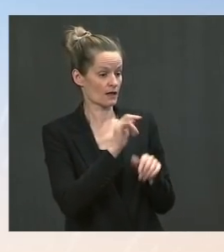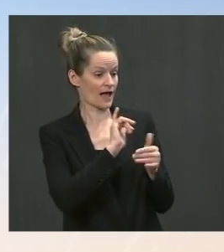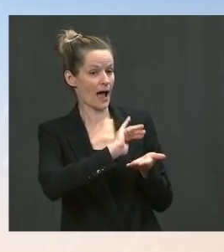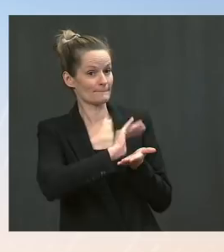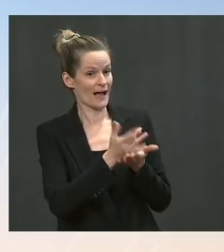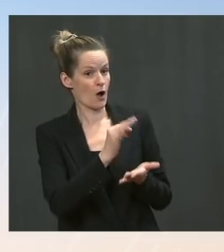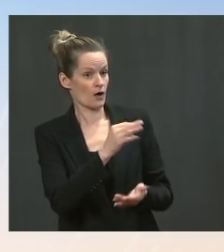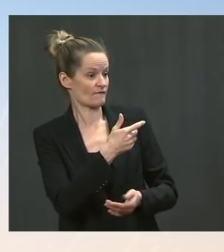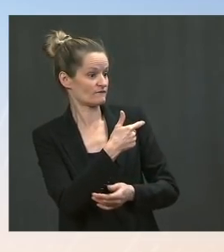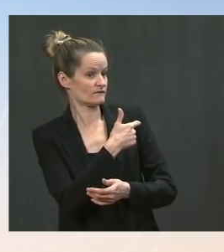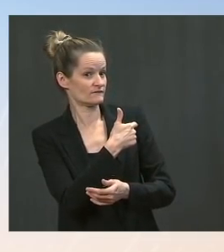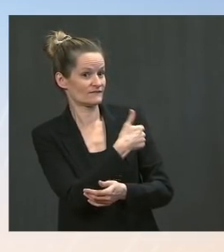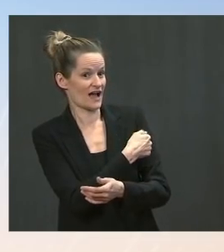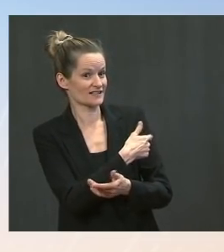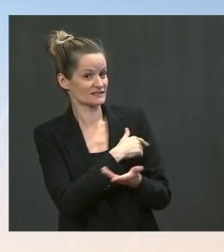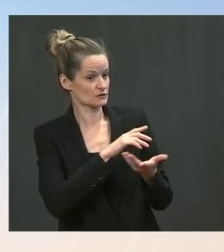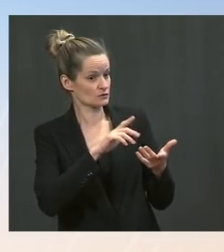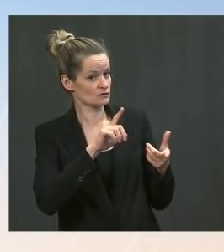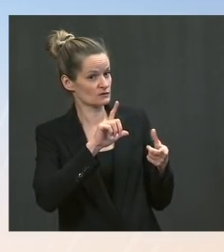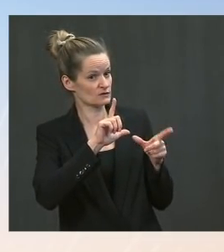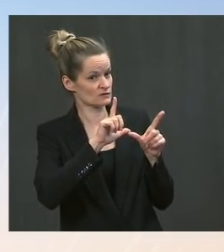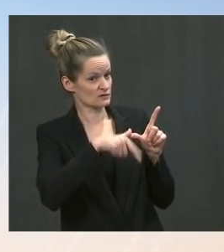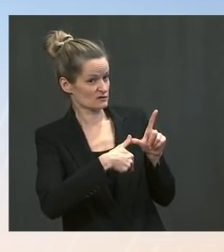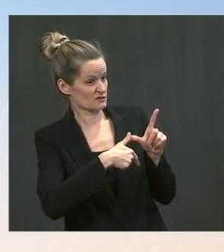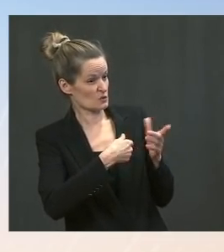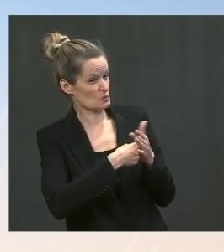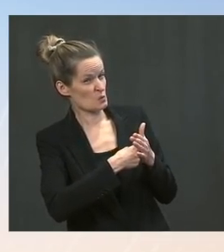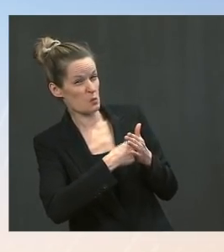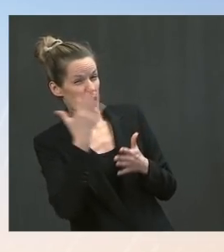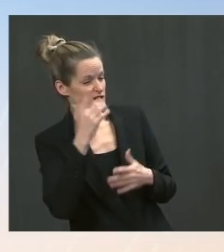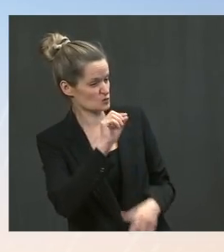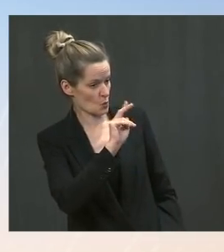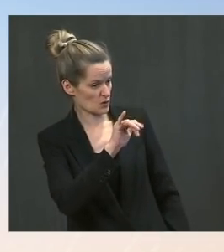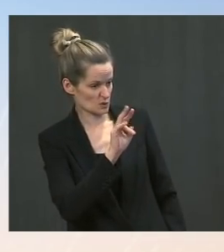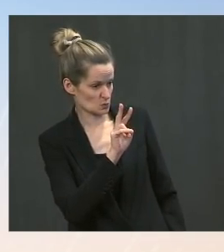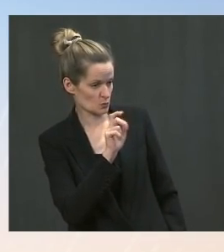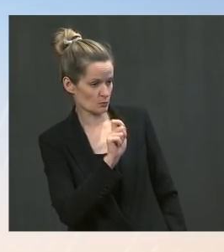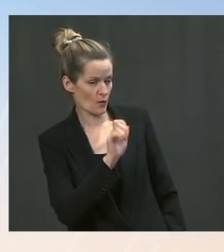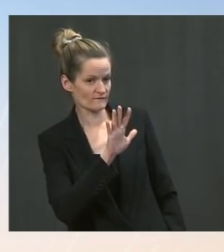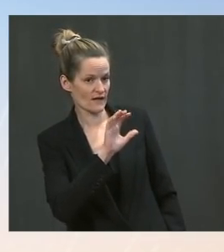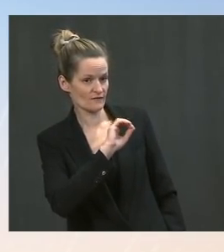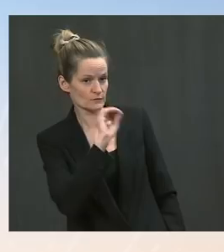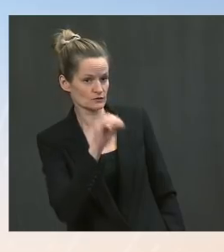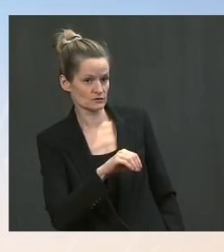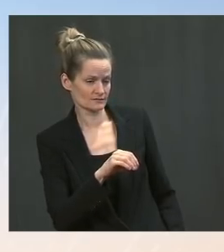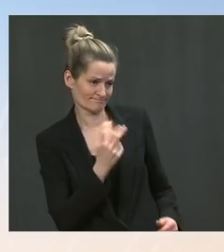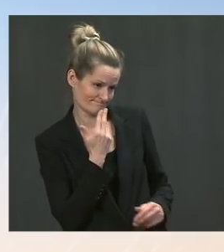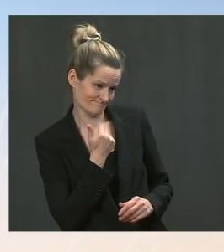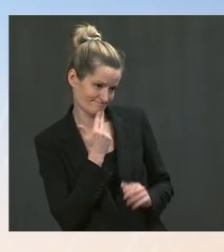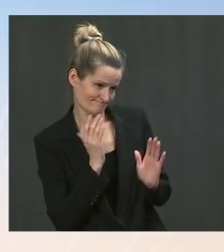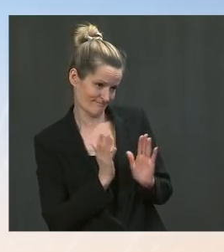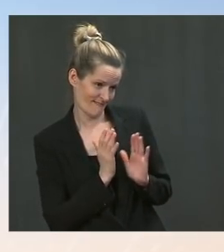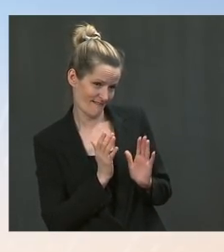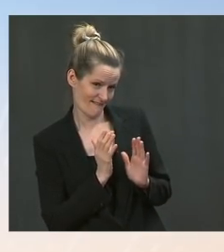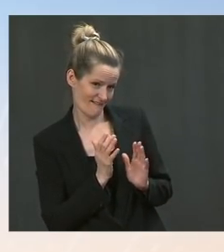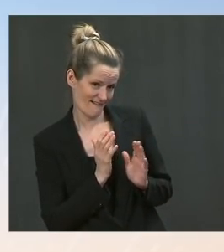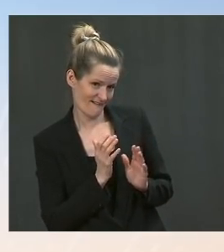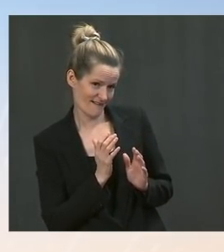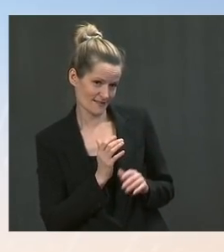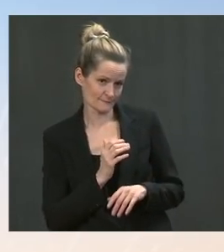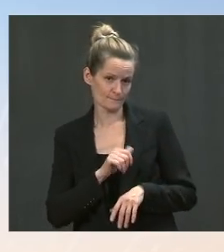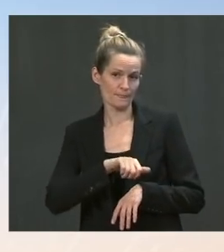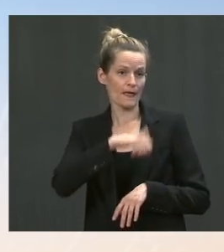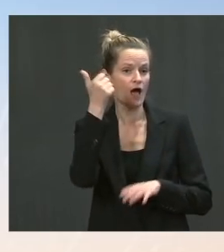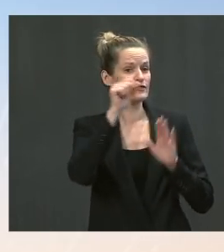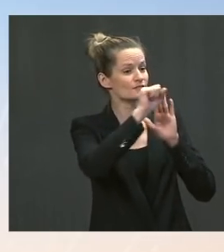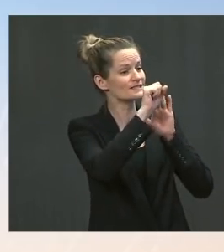but that is a very low number. And we made some changes several weeks ago, even maybe even more than that, where states and governors can order